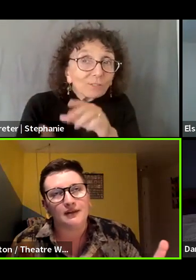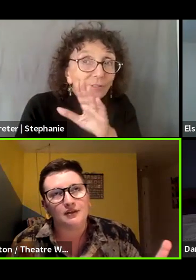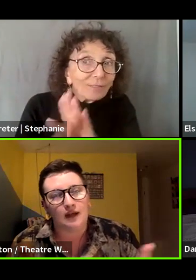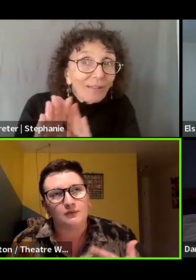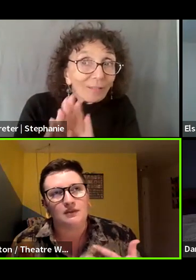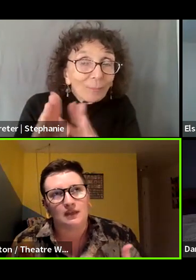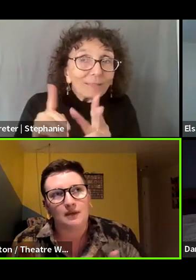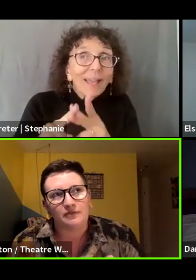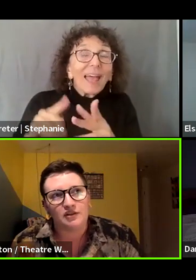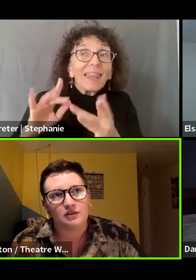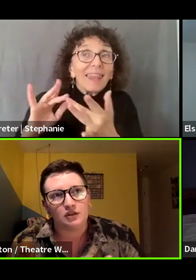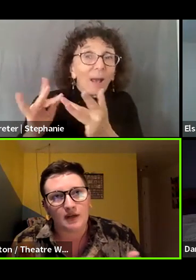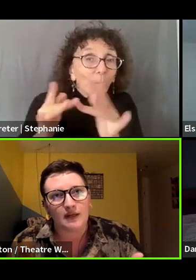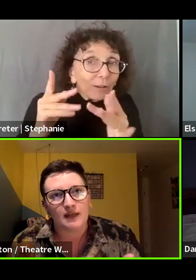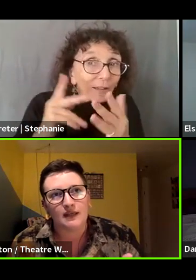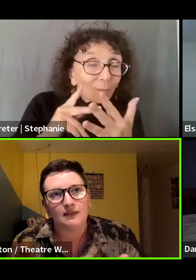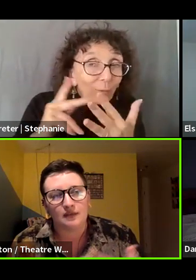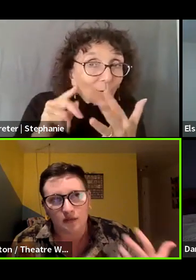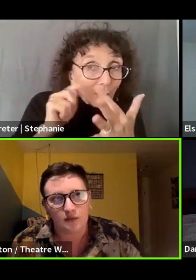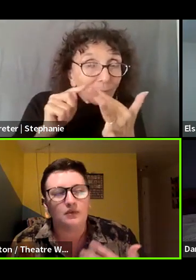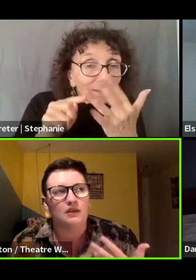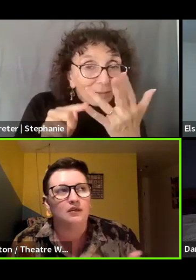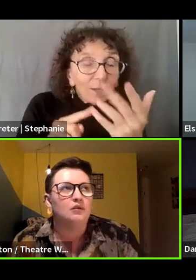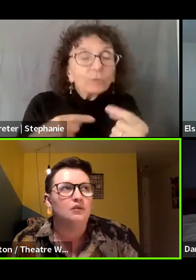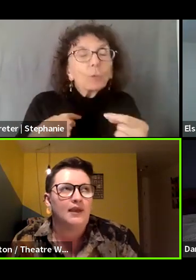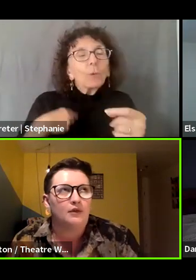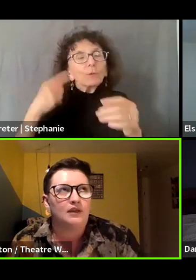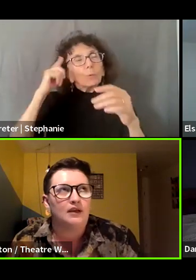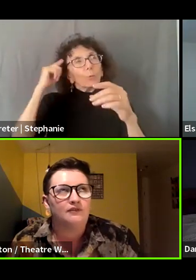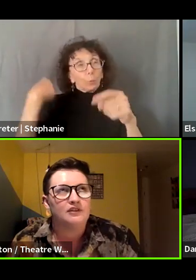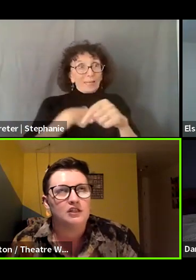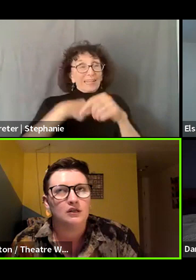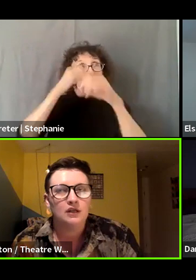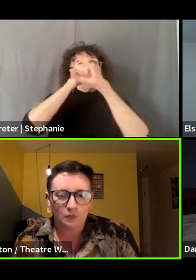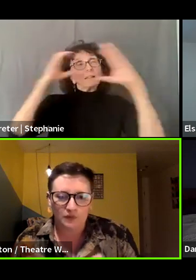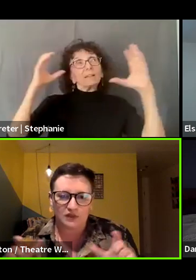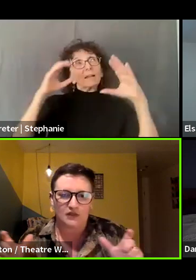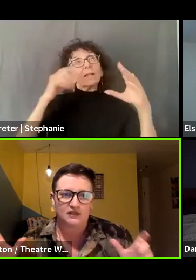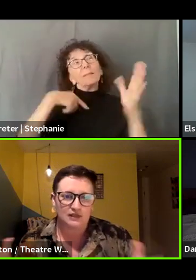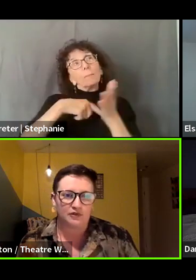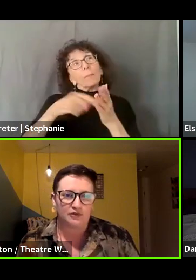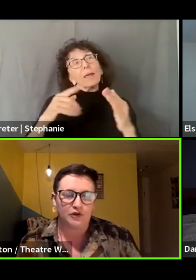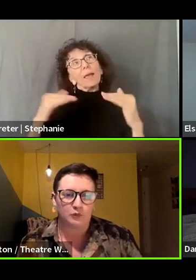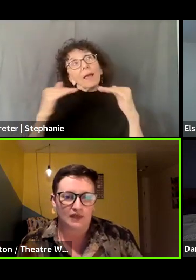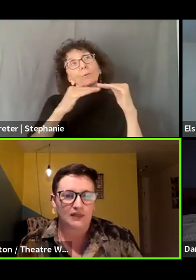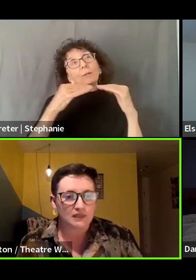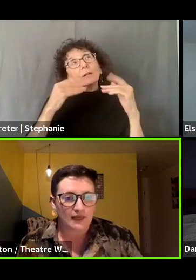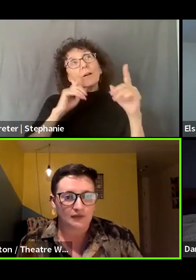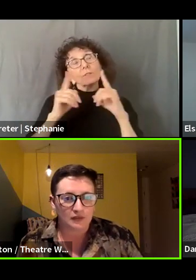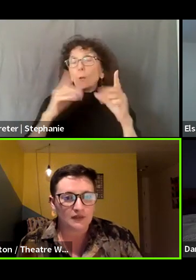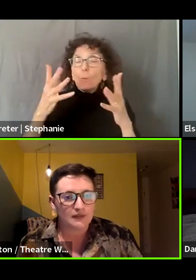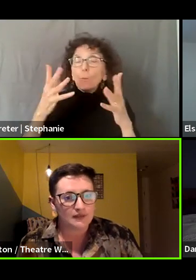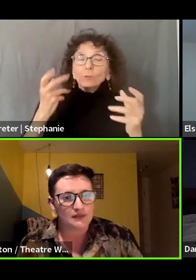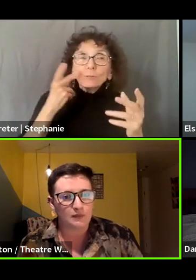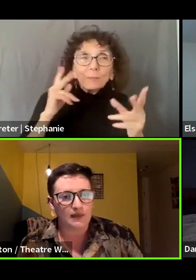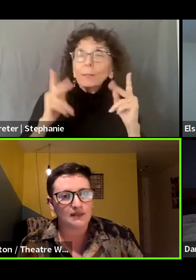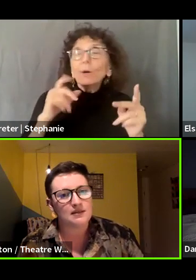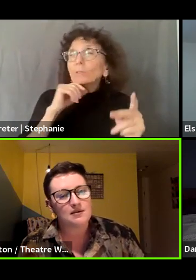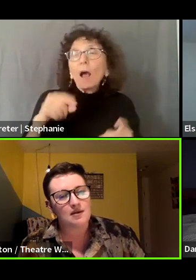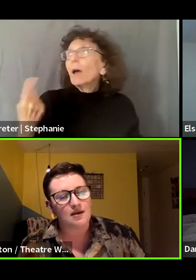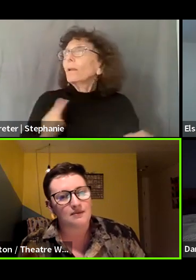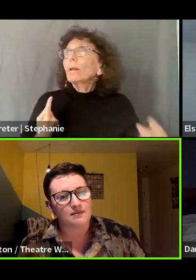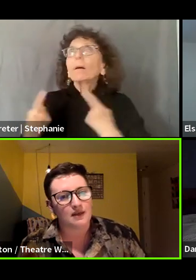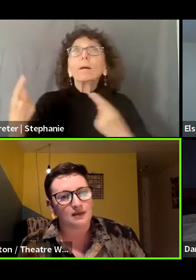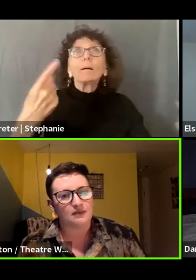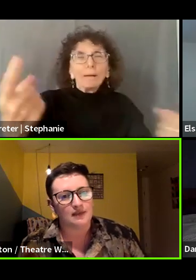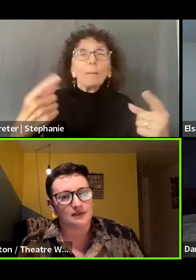hope that as we think about professional training in the in the equity conversation, we start to see more folks working together in these ways.